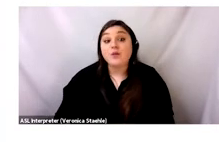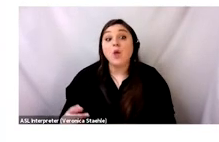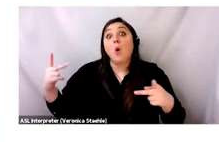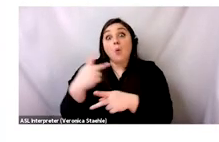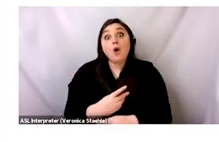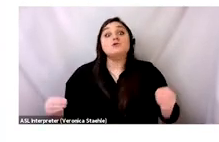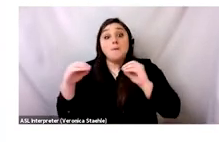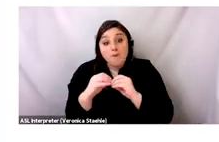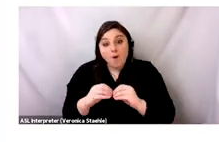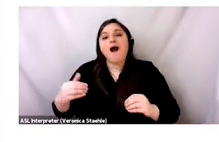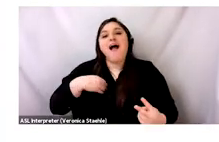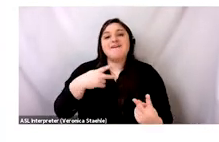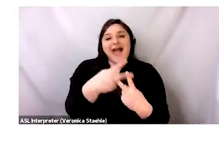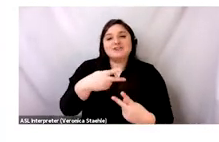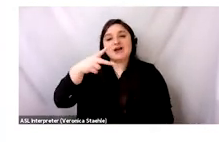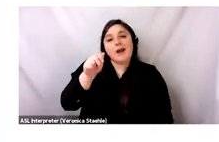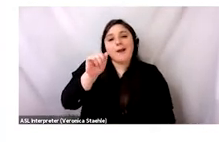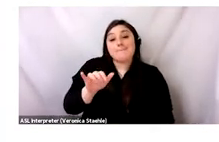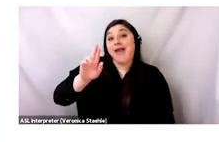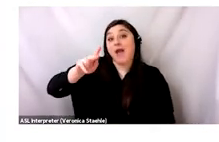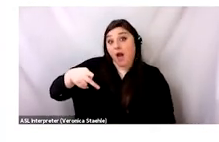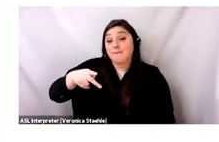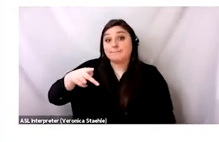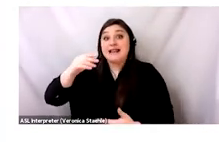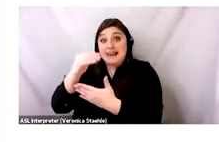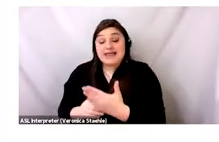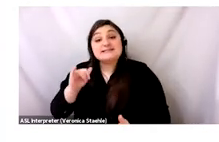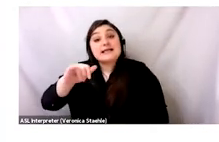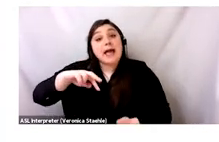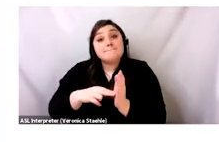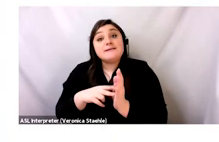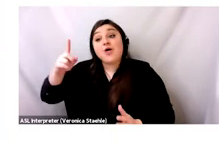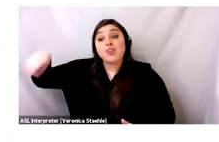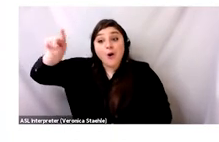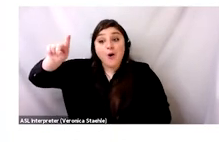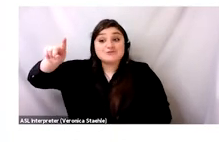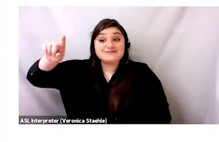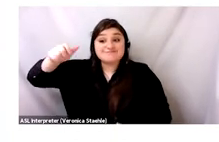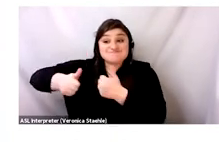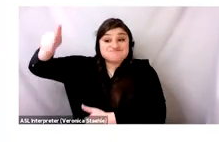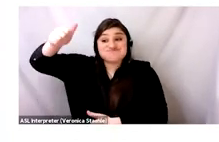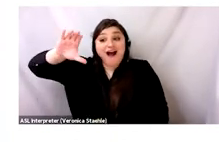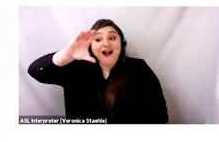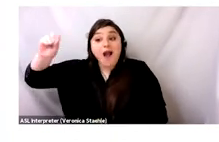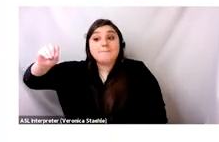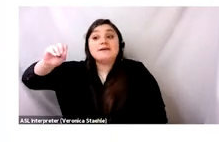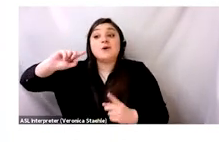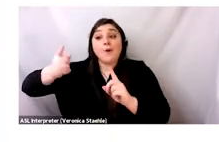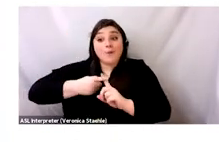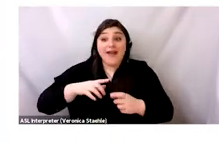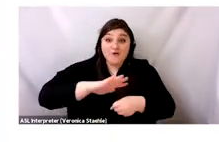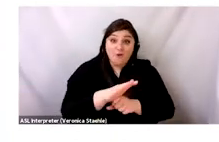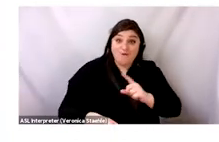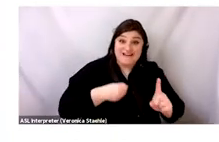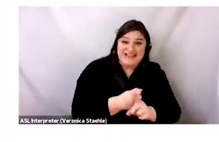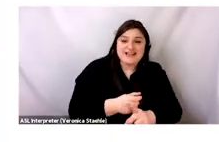brand that canceled orders during the pandemic, leaving garment workers to starve. And these brands, you know, they're indebted to